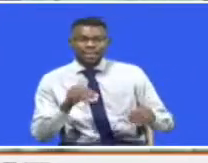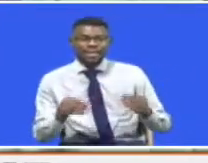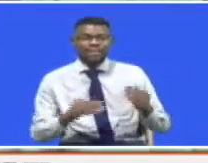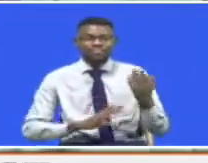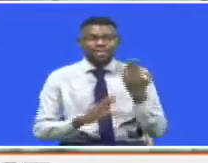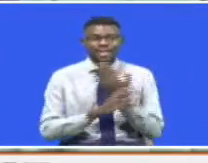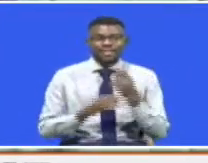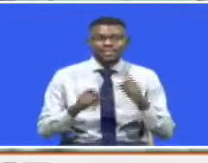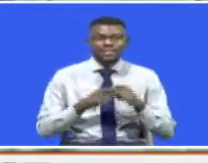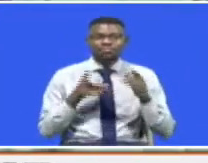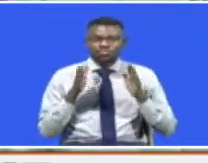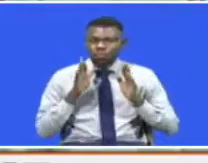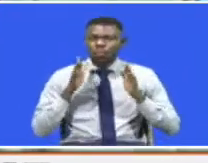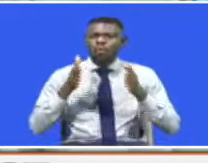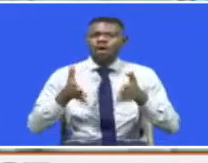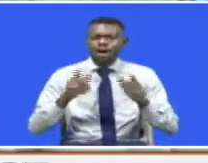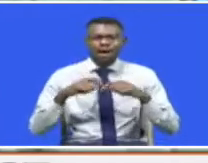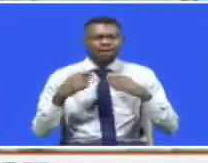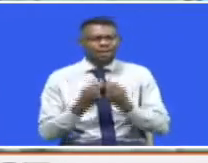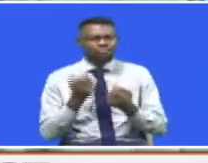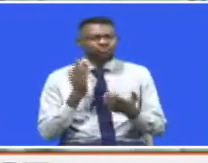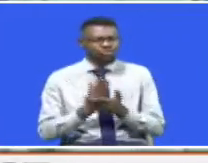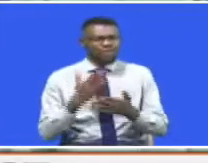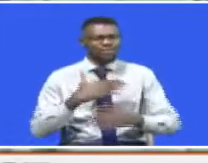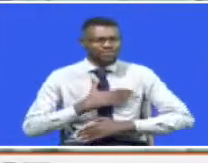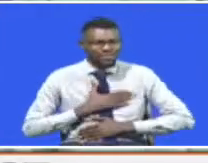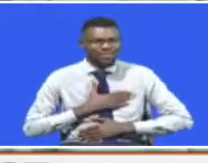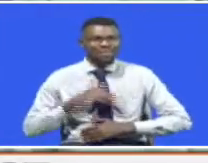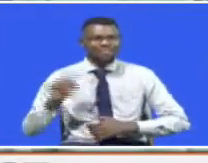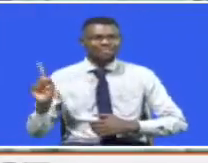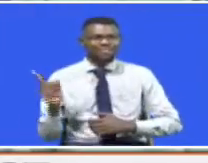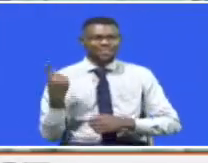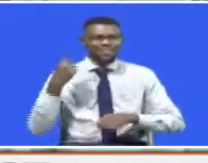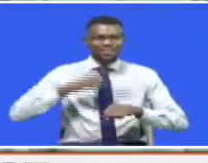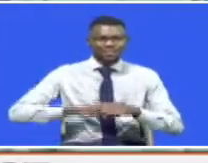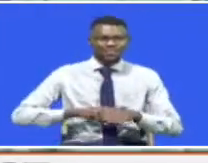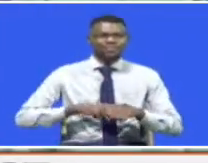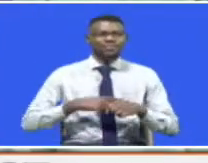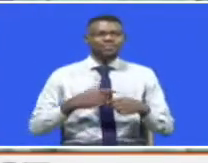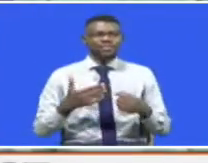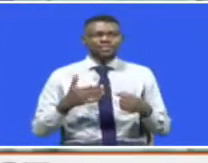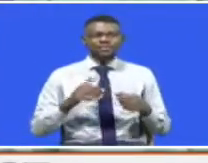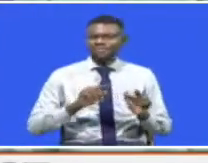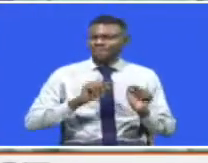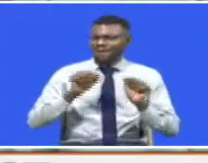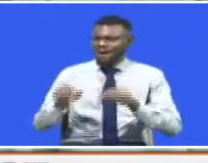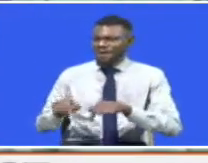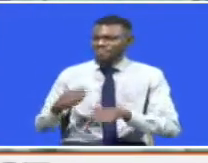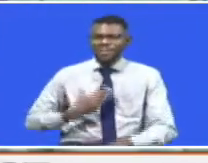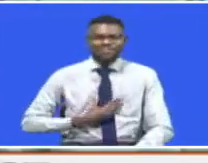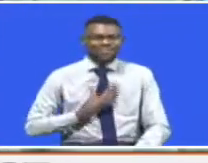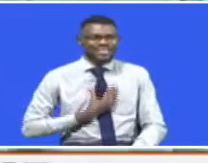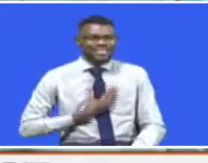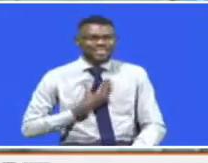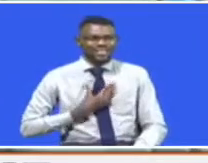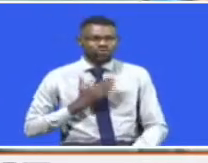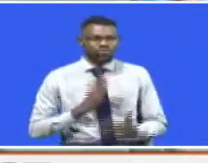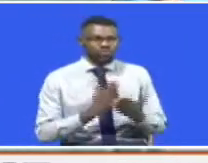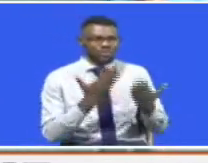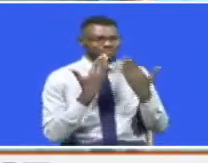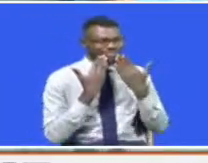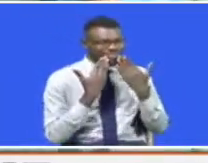and we can see the commitment from the team. We are really honored. This is the first time this is going to have a commitment to this institution since inception. We are grateful.